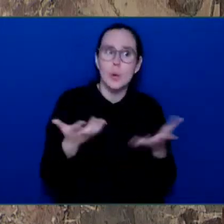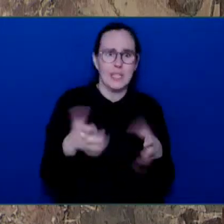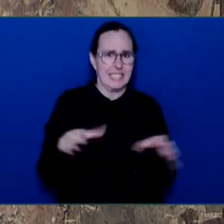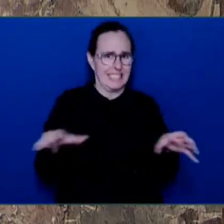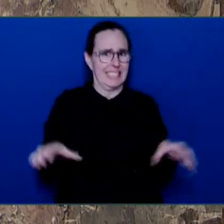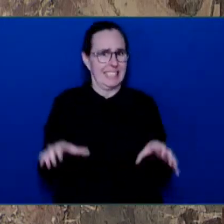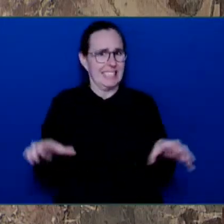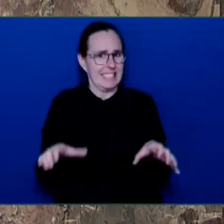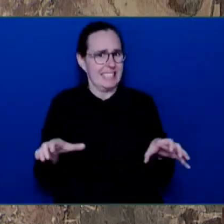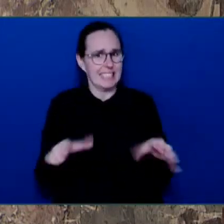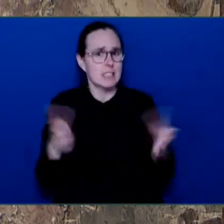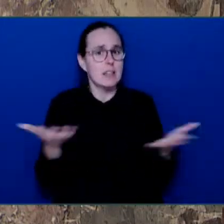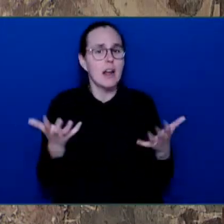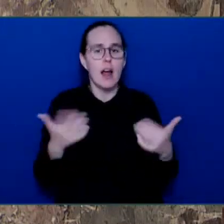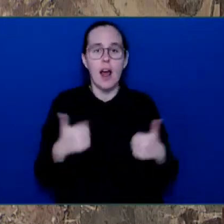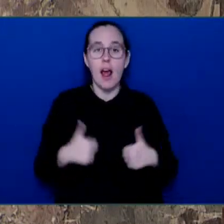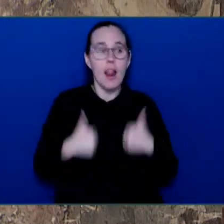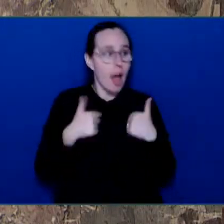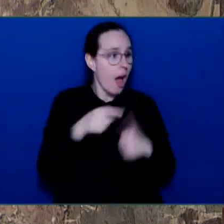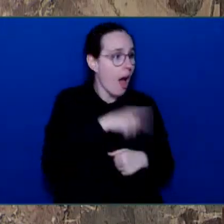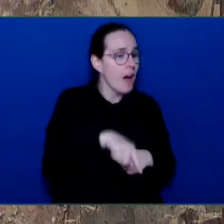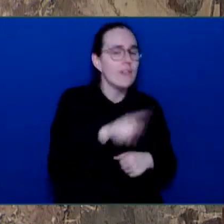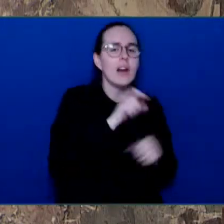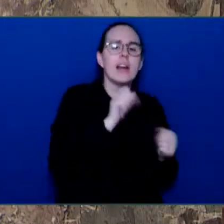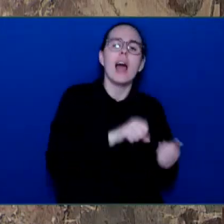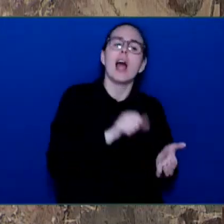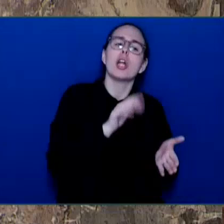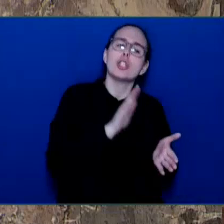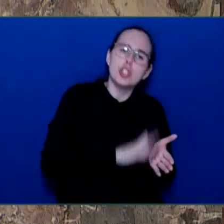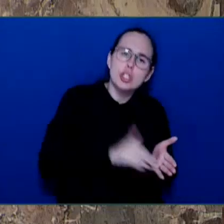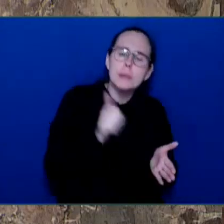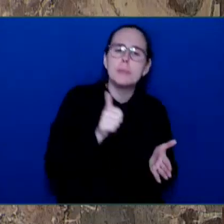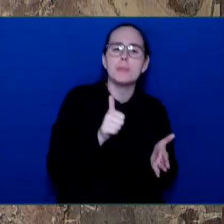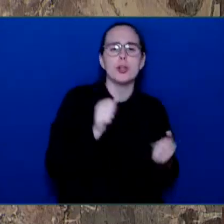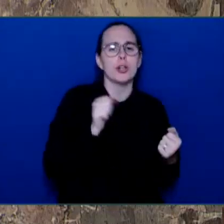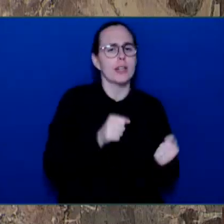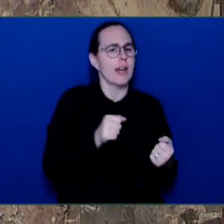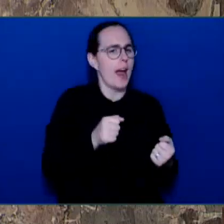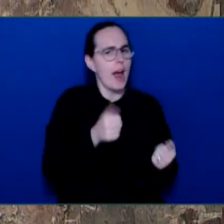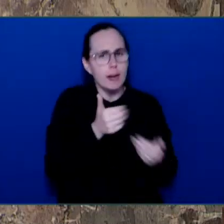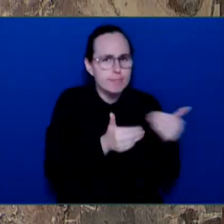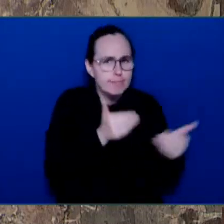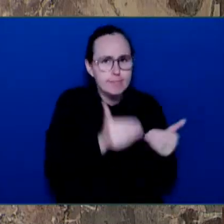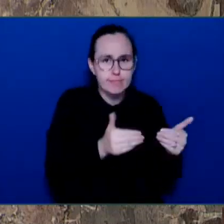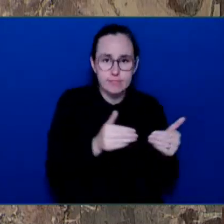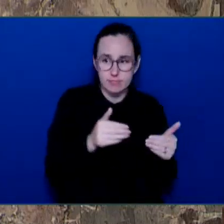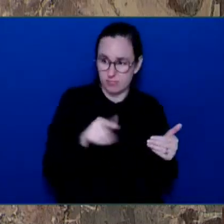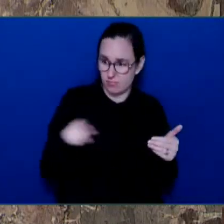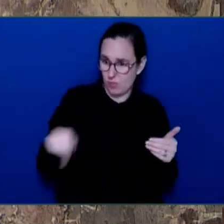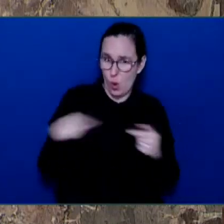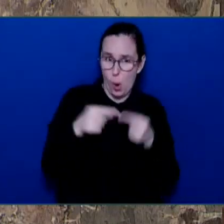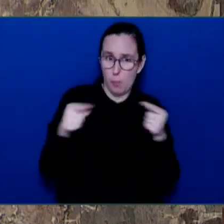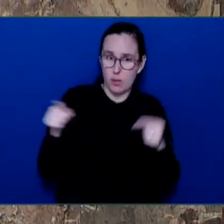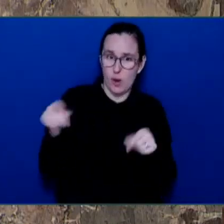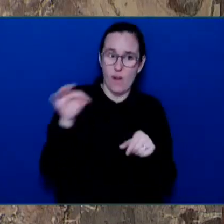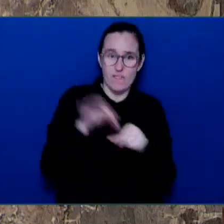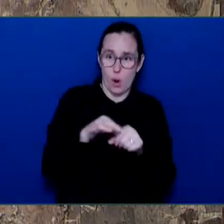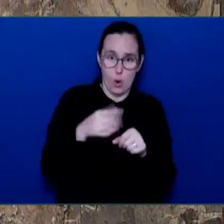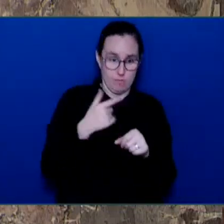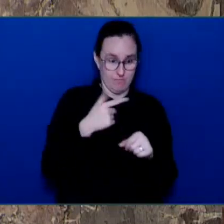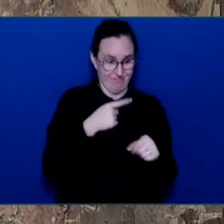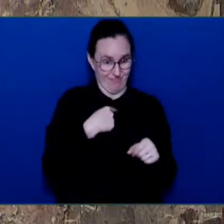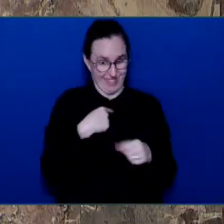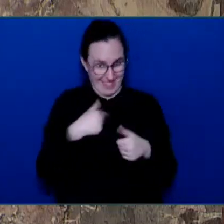British Columbians in ways that the opposition has voted against every single time, whether it was ICBC